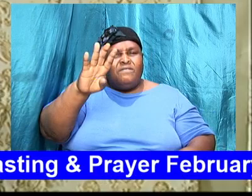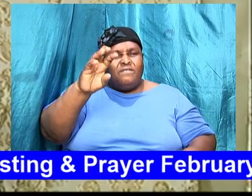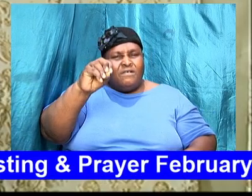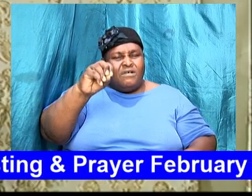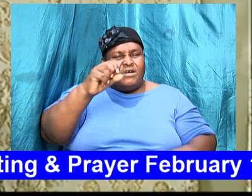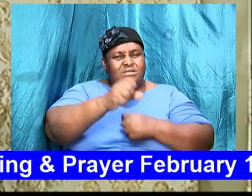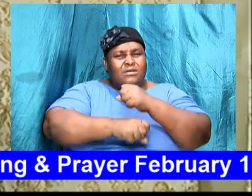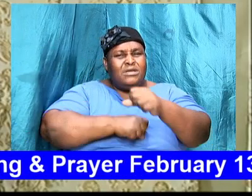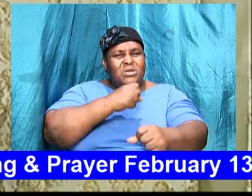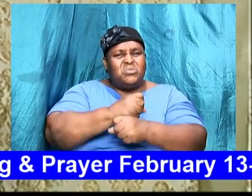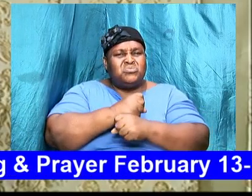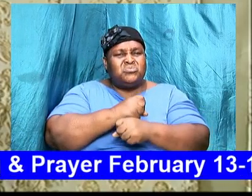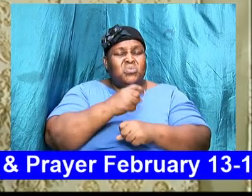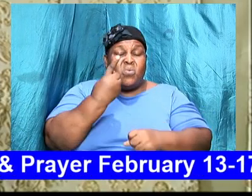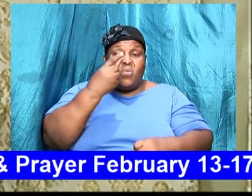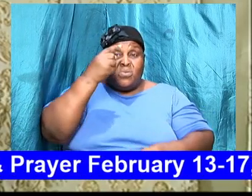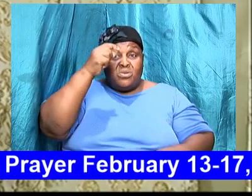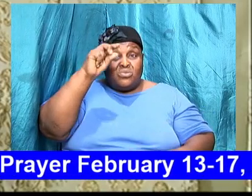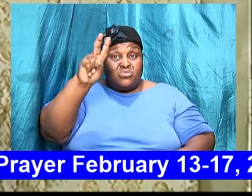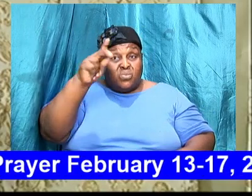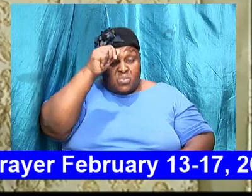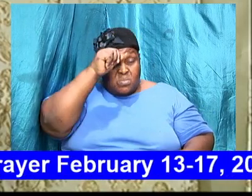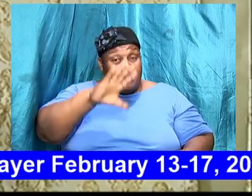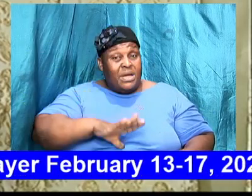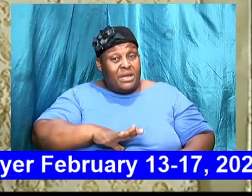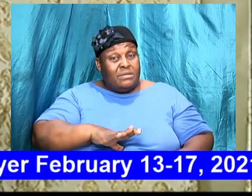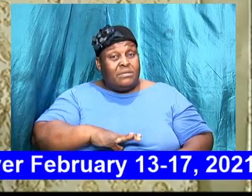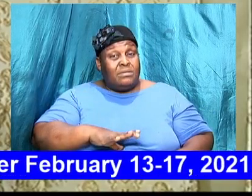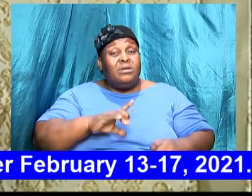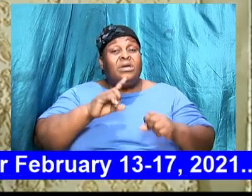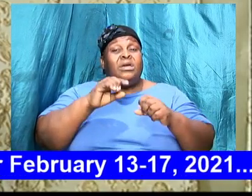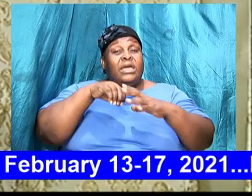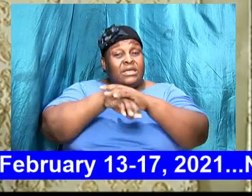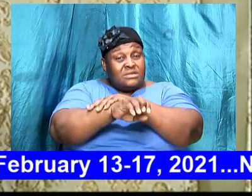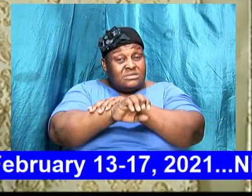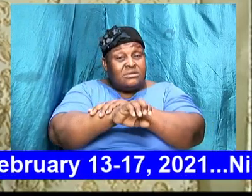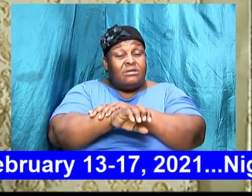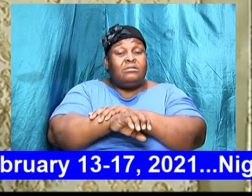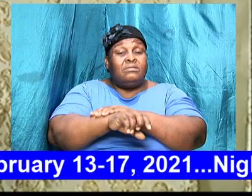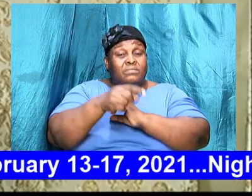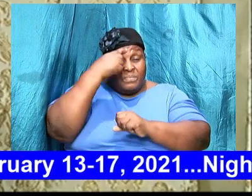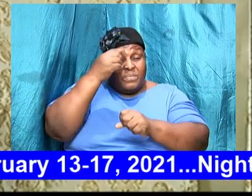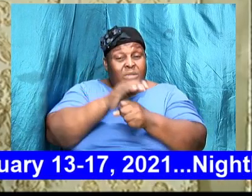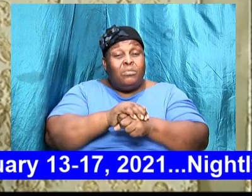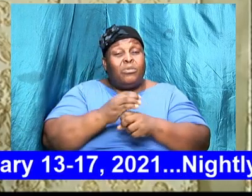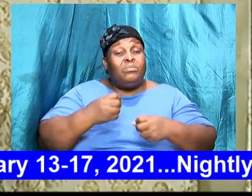into the promised land because of their unbelief